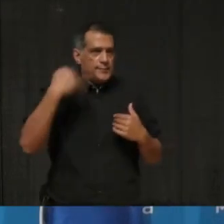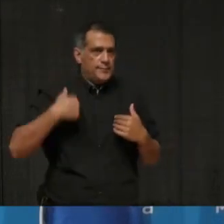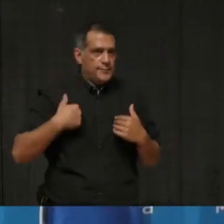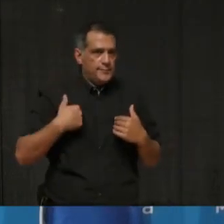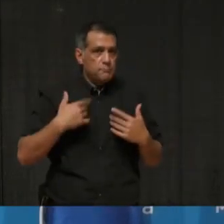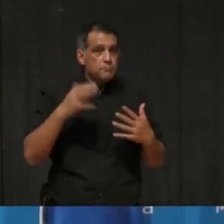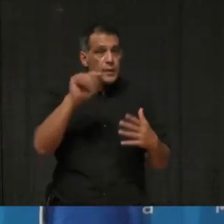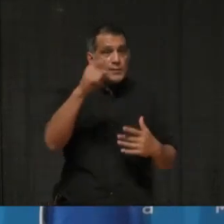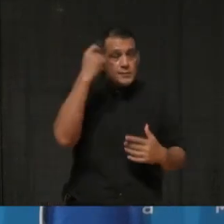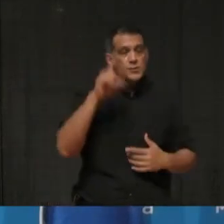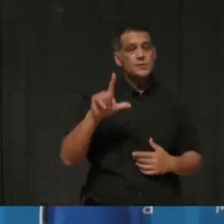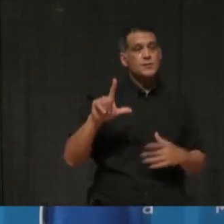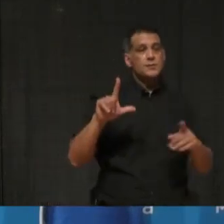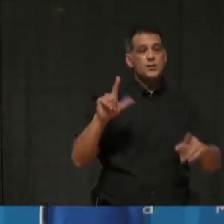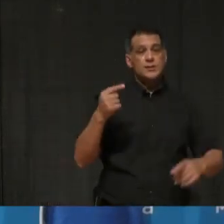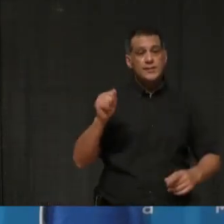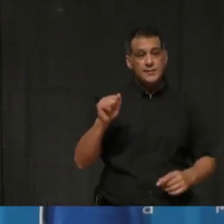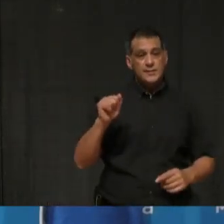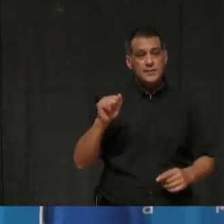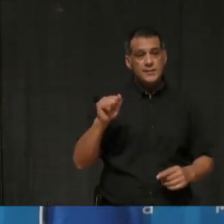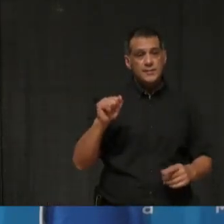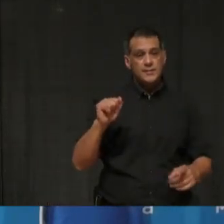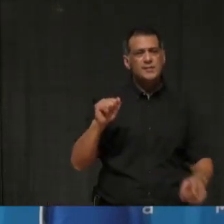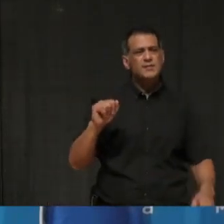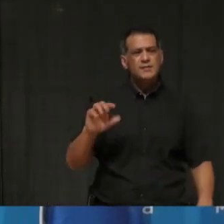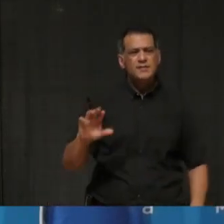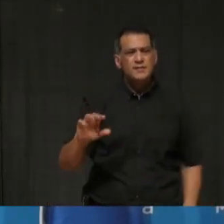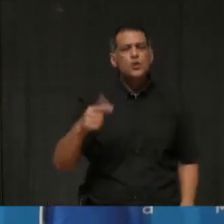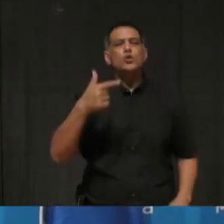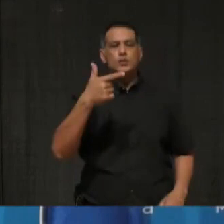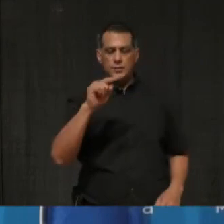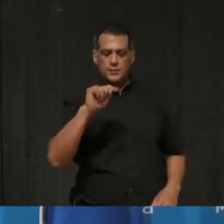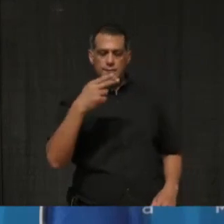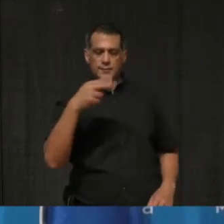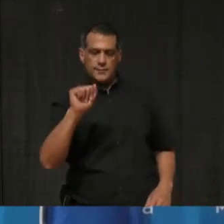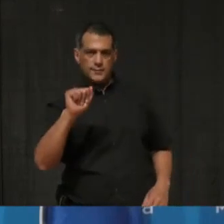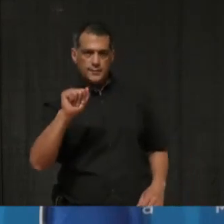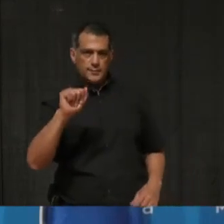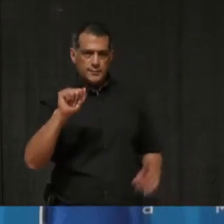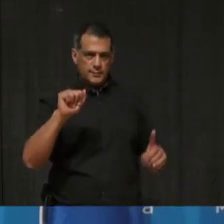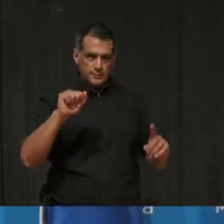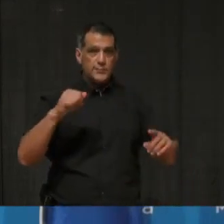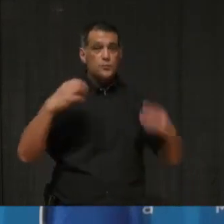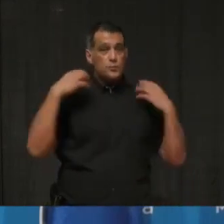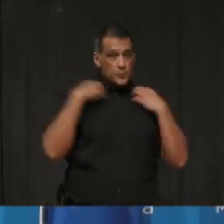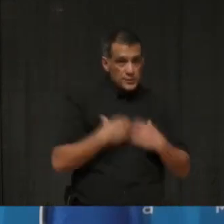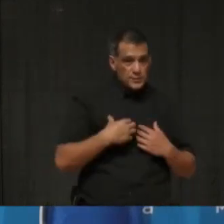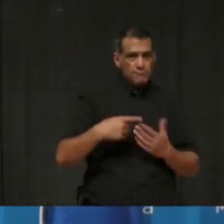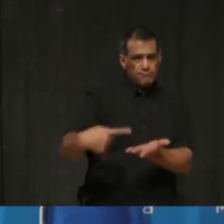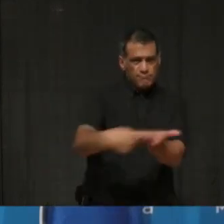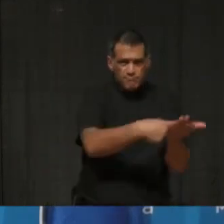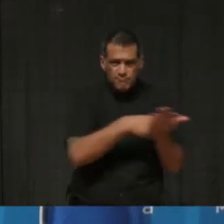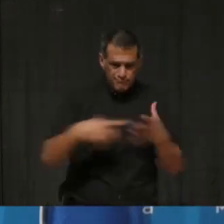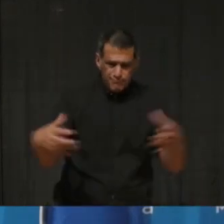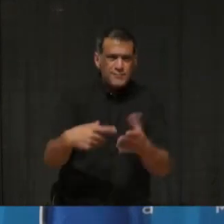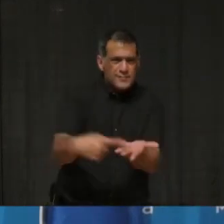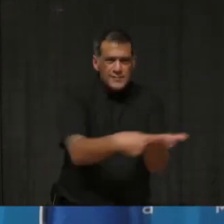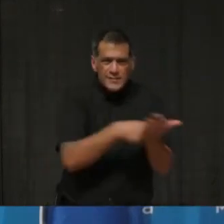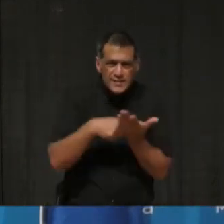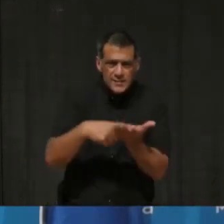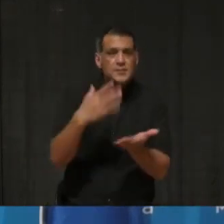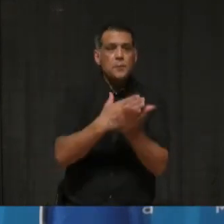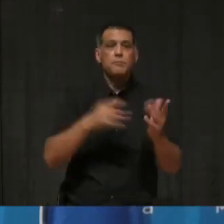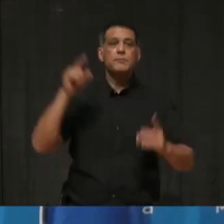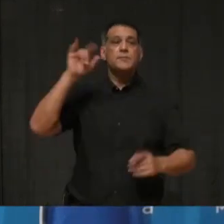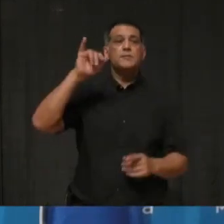on Monday, Chair Wayne Emerson mentioned that he thought there had been some up in York region, although didn't list them specifically. Sam, do you